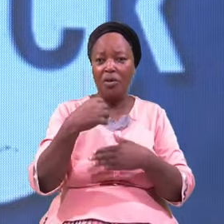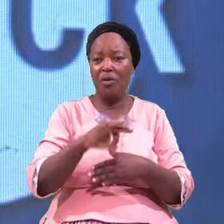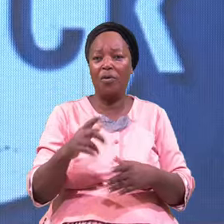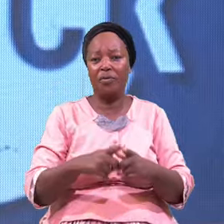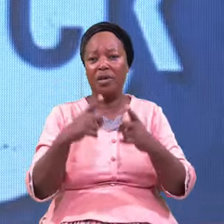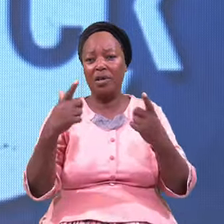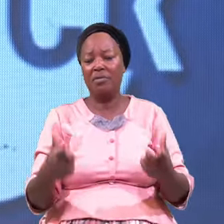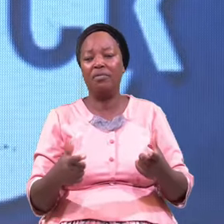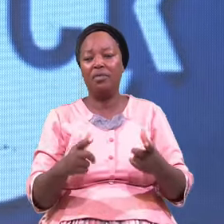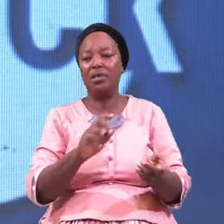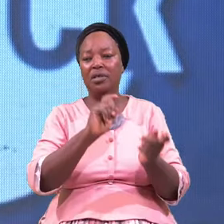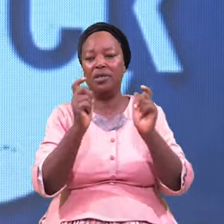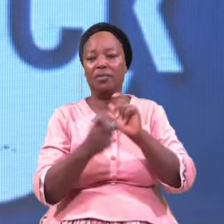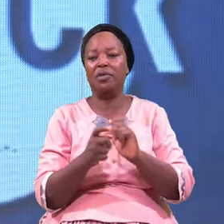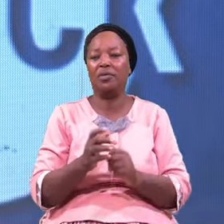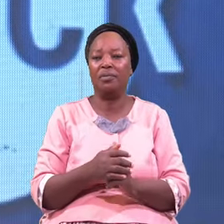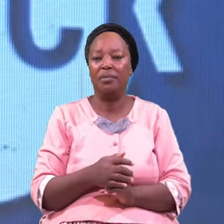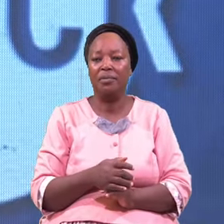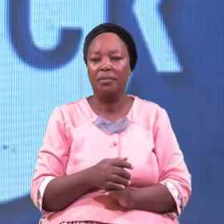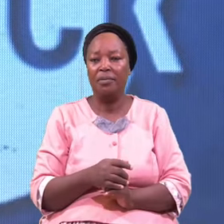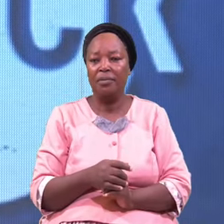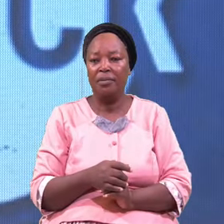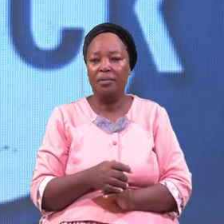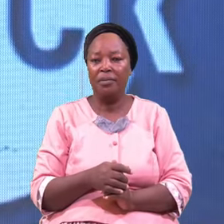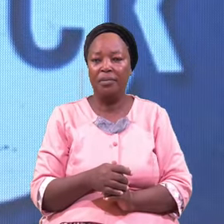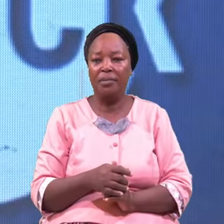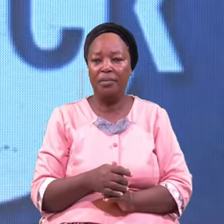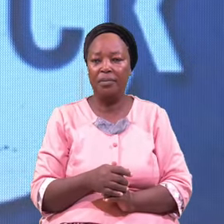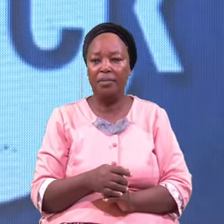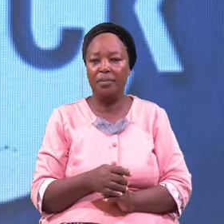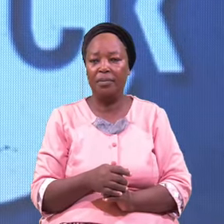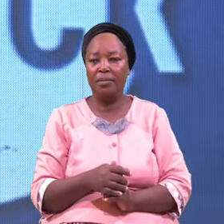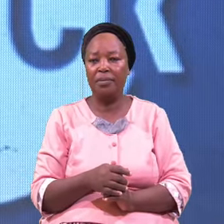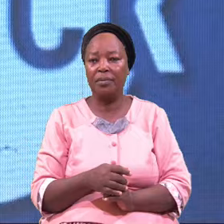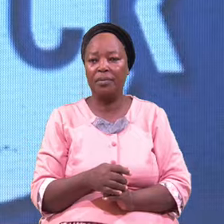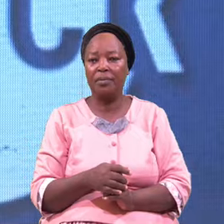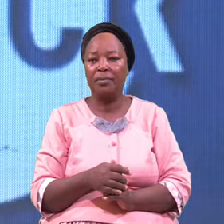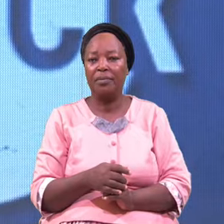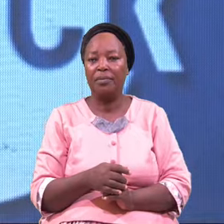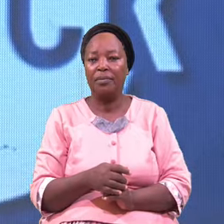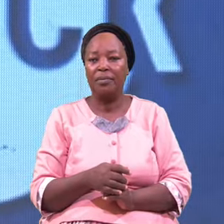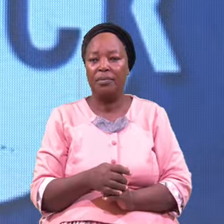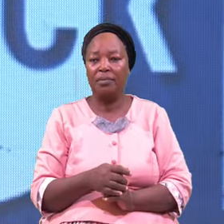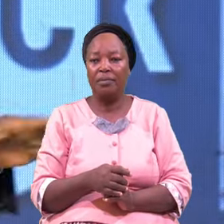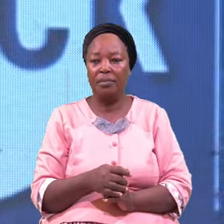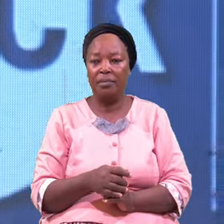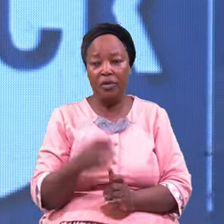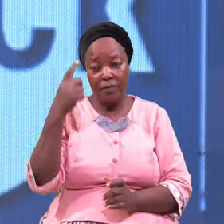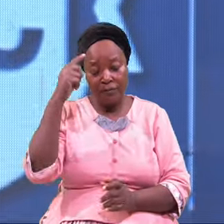Of a great Of total